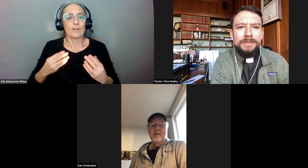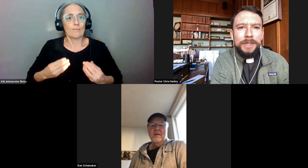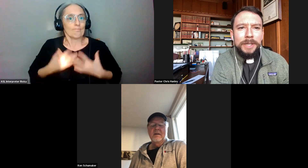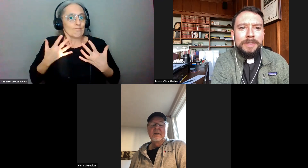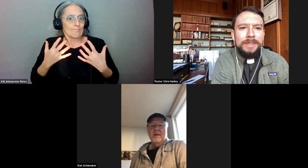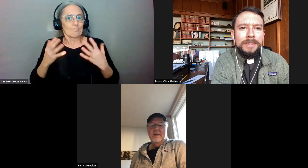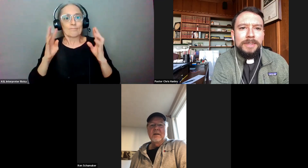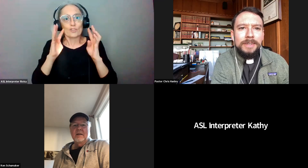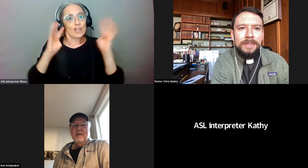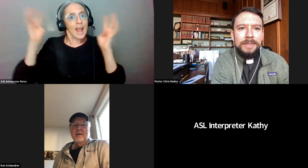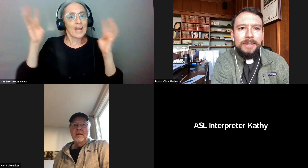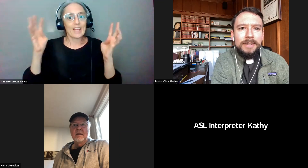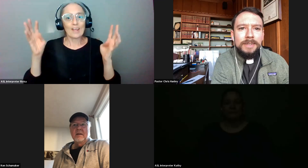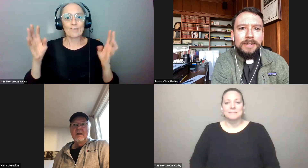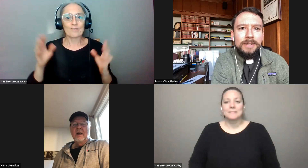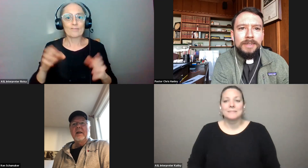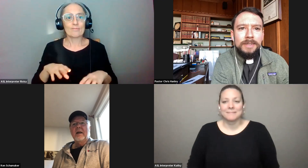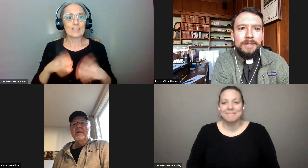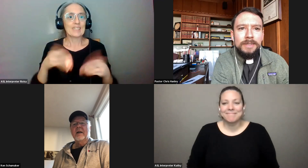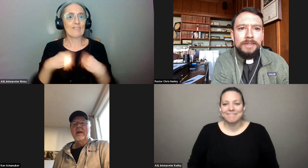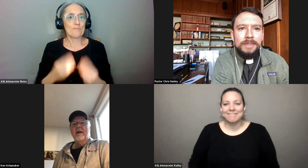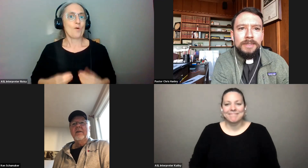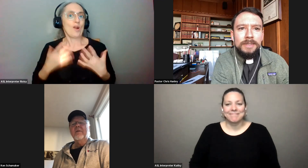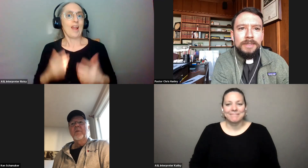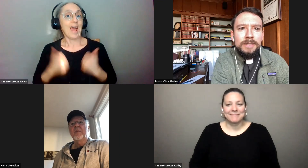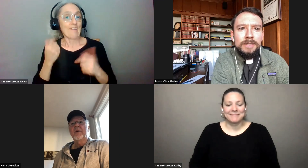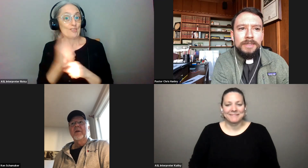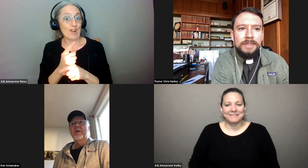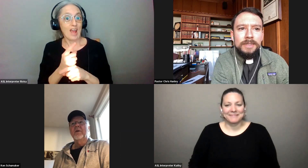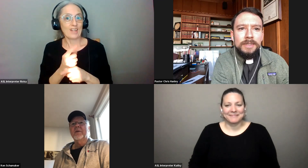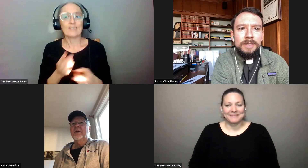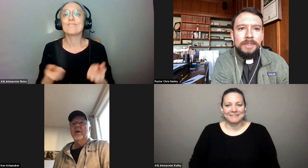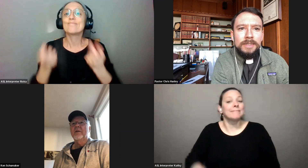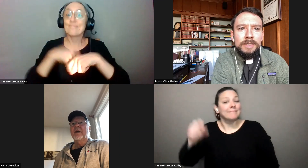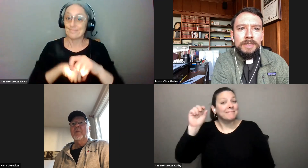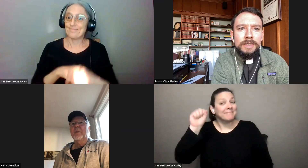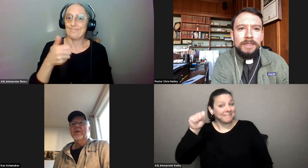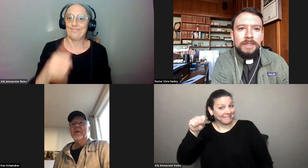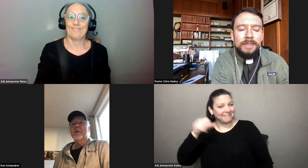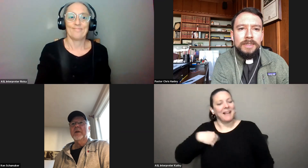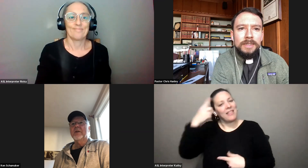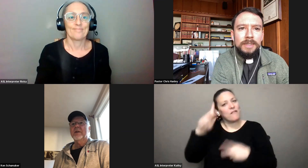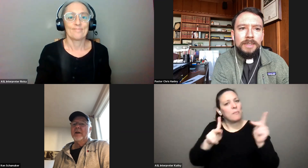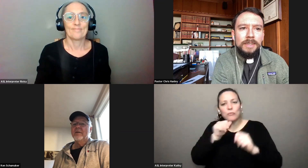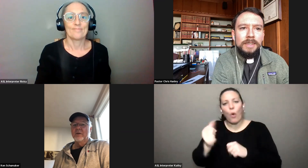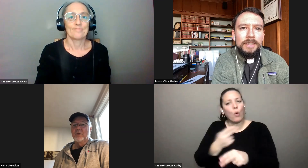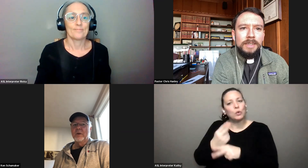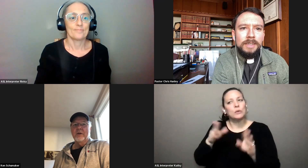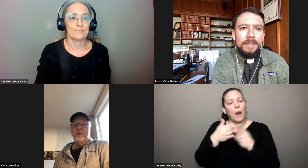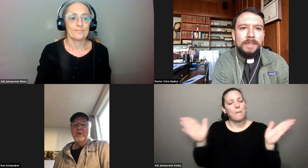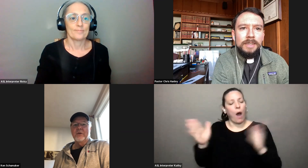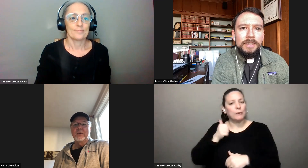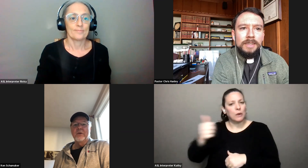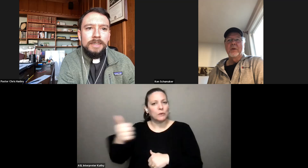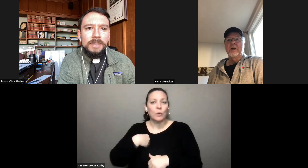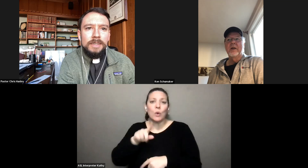presence for you yes uh i think for people that don't uh take public transportation i really